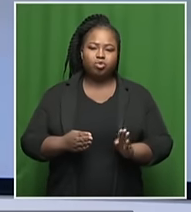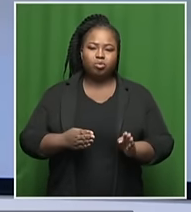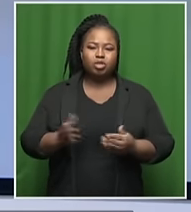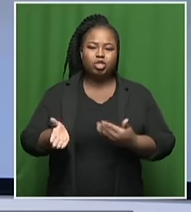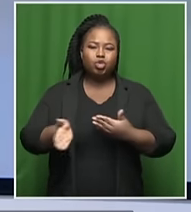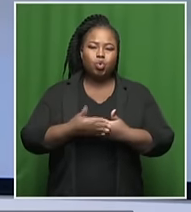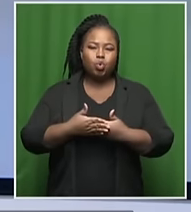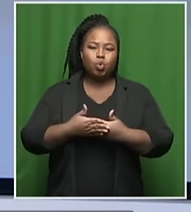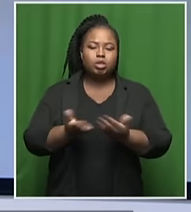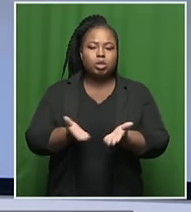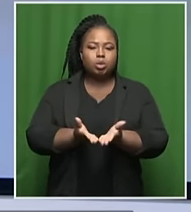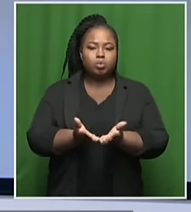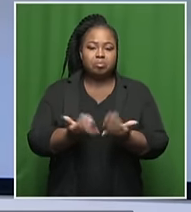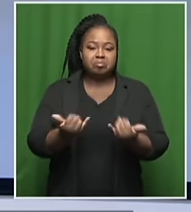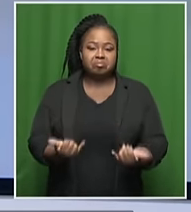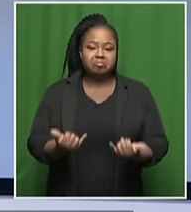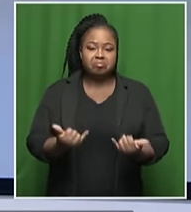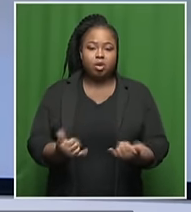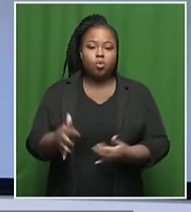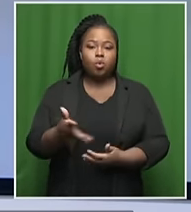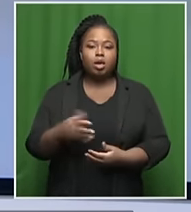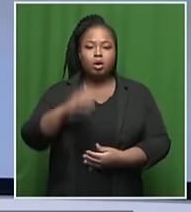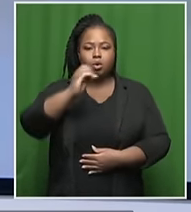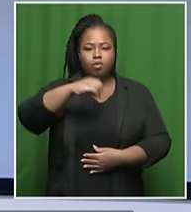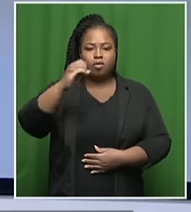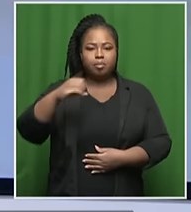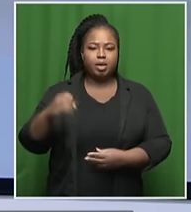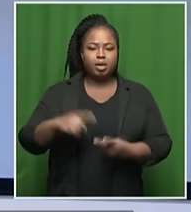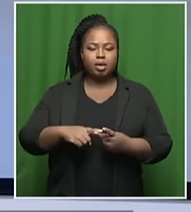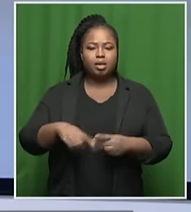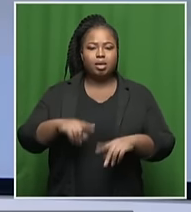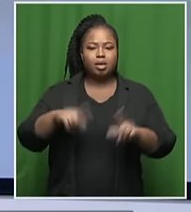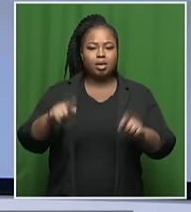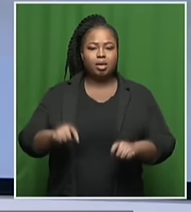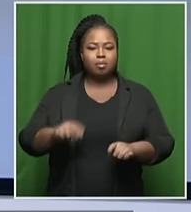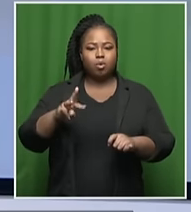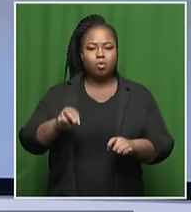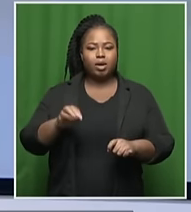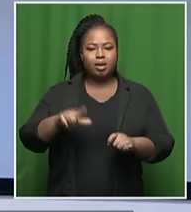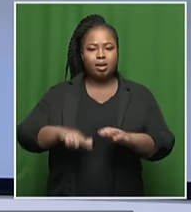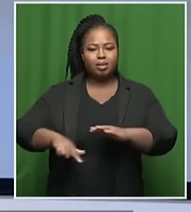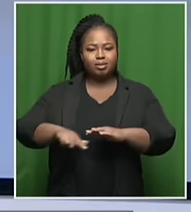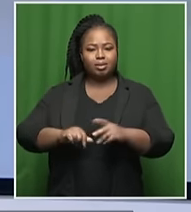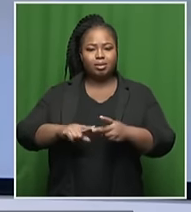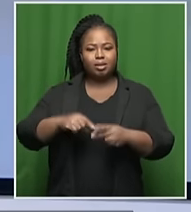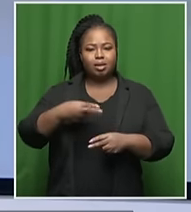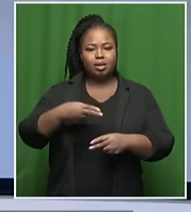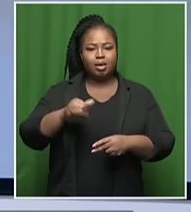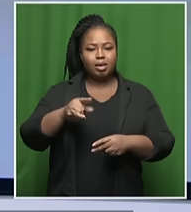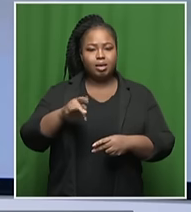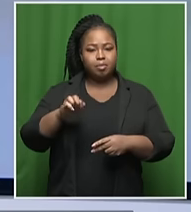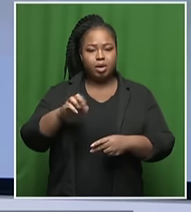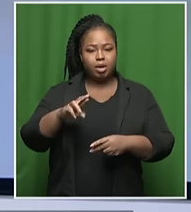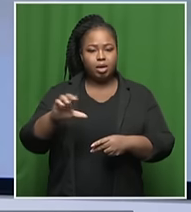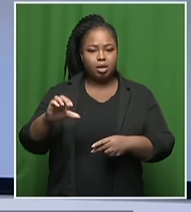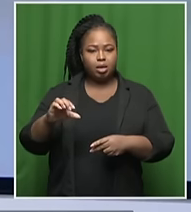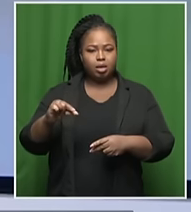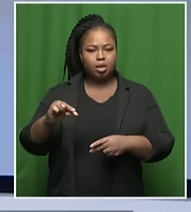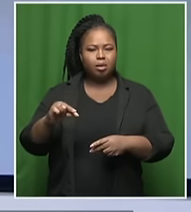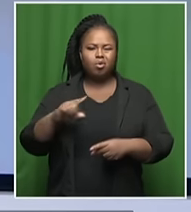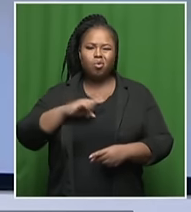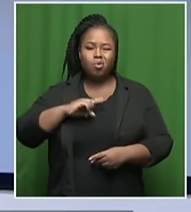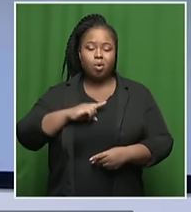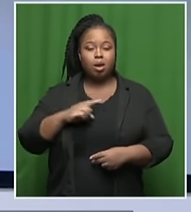schools today in the areas of the Overburg, the Cape Winelands and the Helderberg Basin. And this comes after a